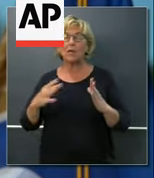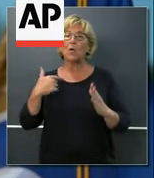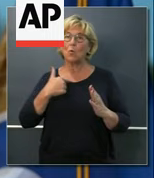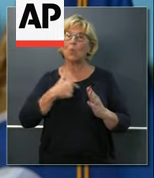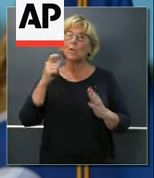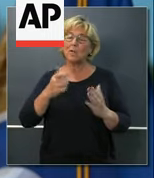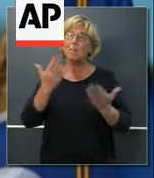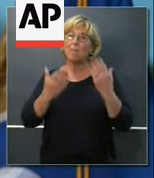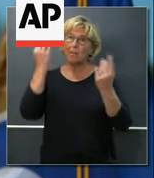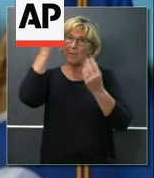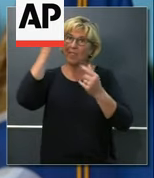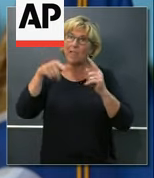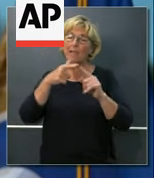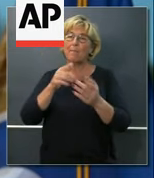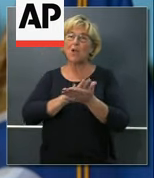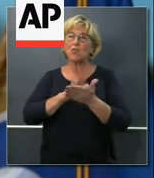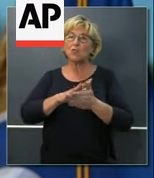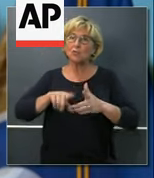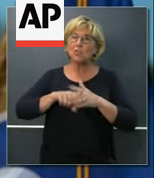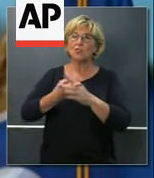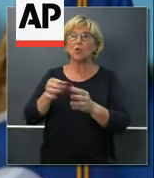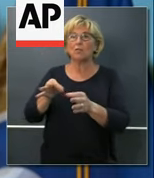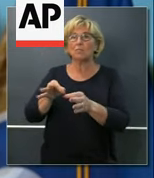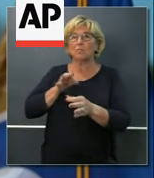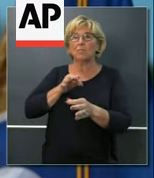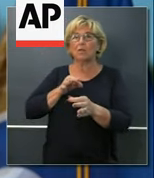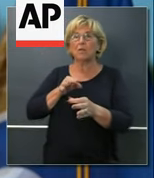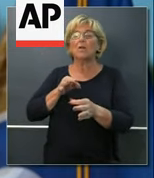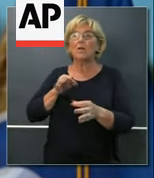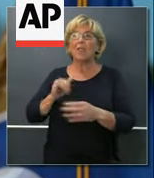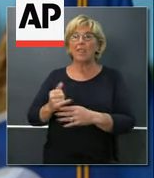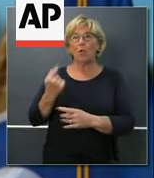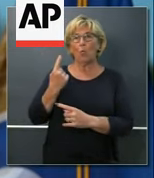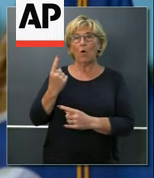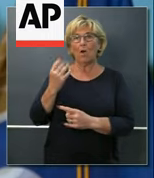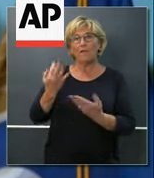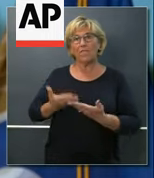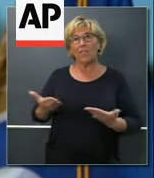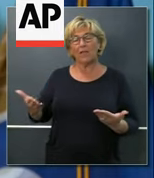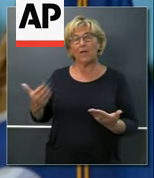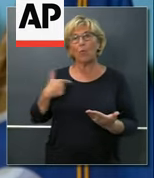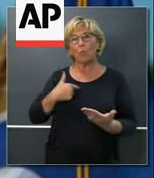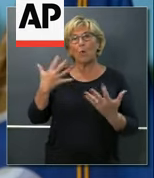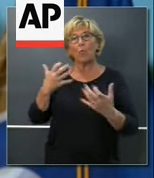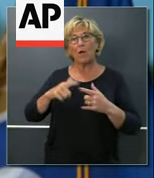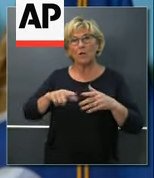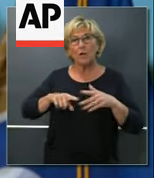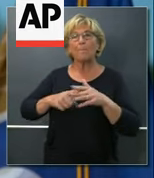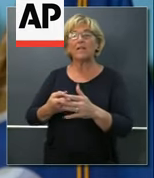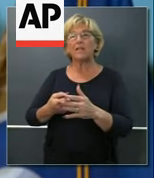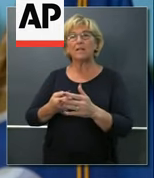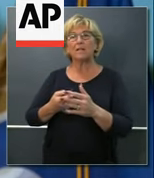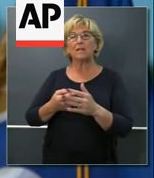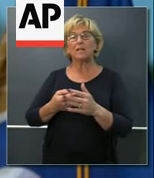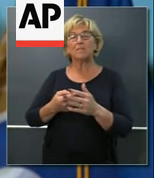getting that school year moved up a little bit. And so that's one of the things that we want to begin to socialize